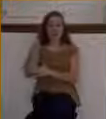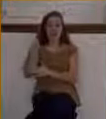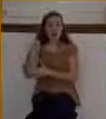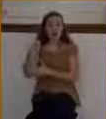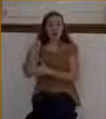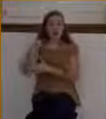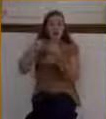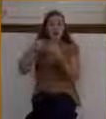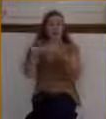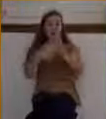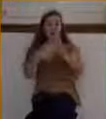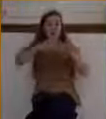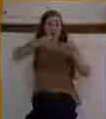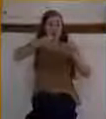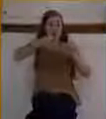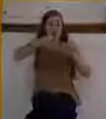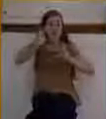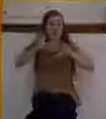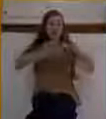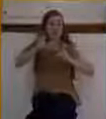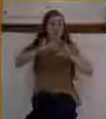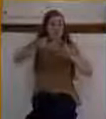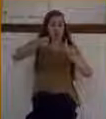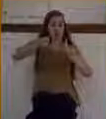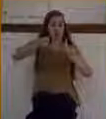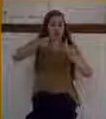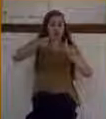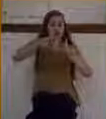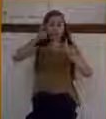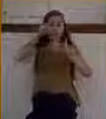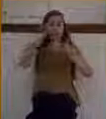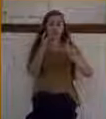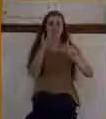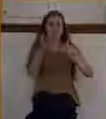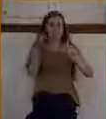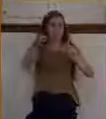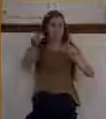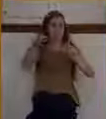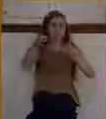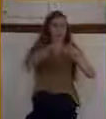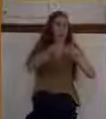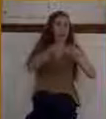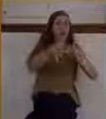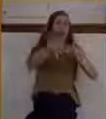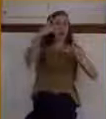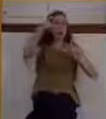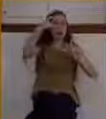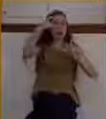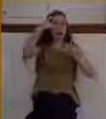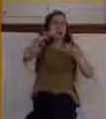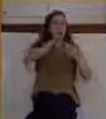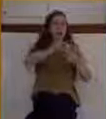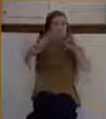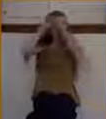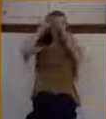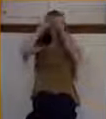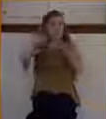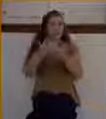These signals travel at a rate of a billion per second to the brain. In the retina, there are 120